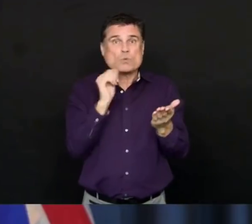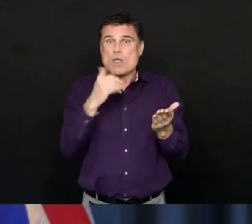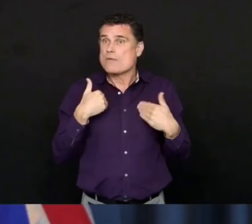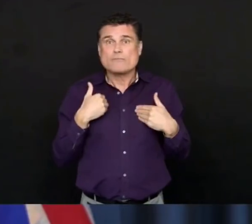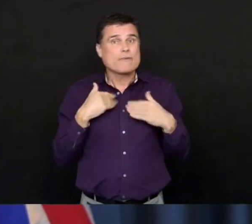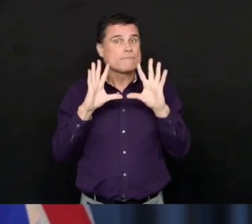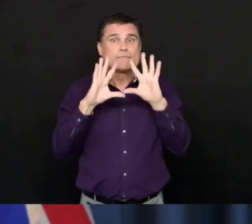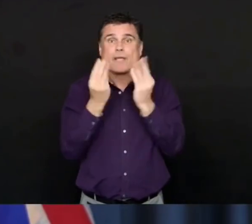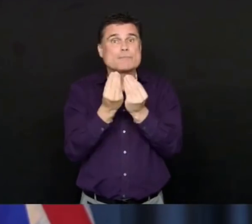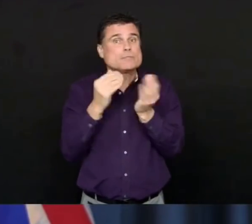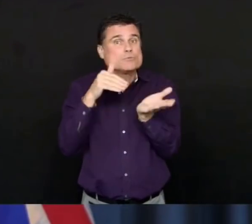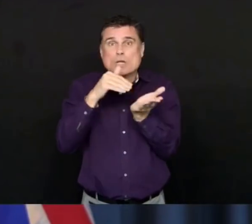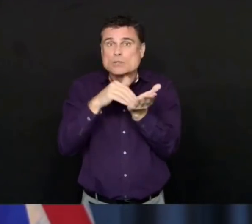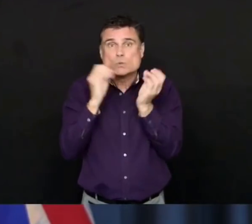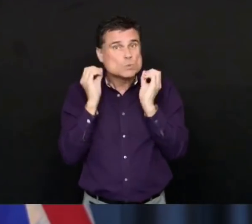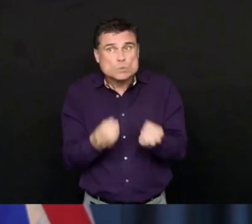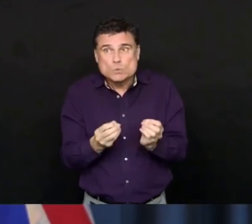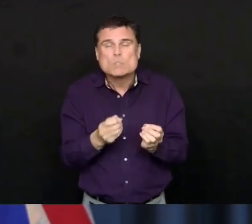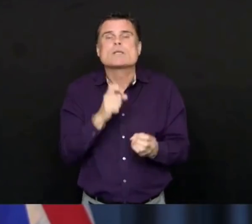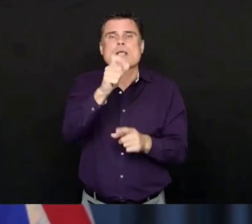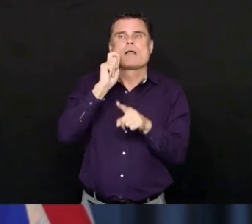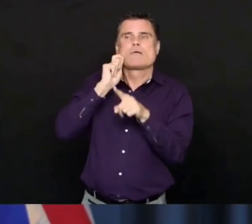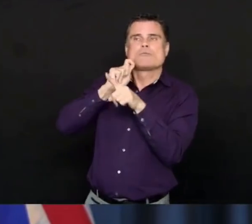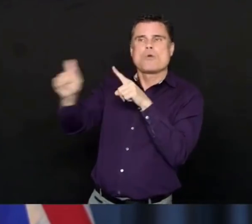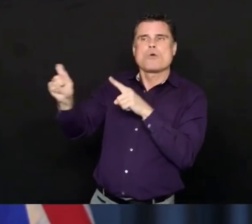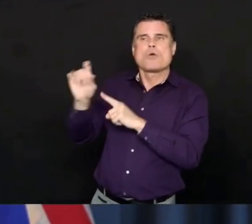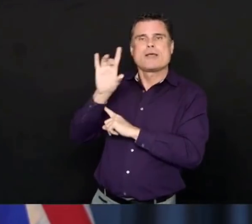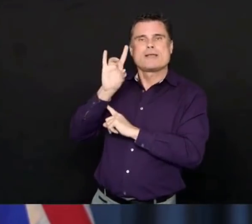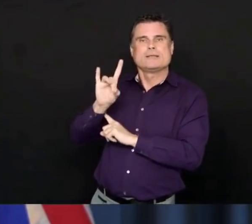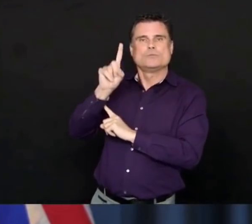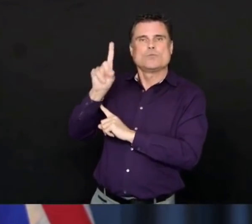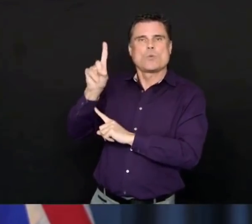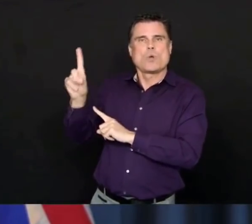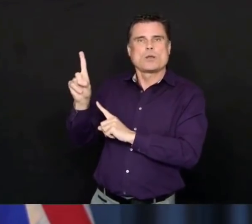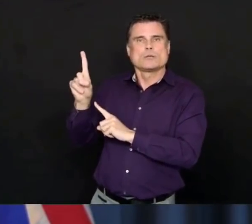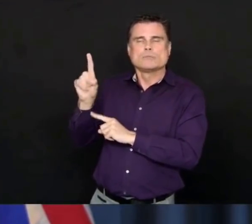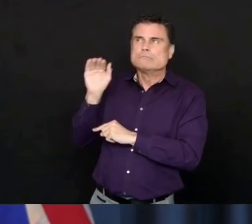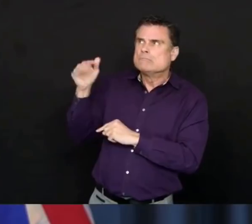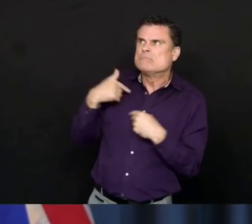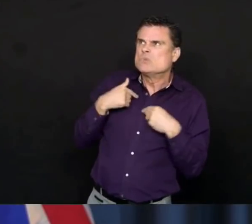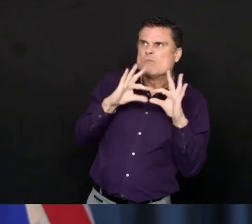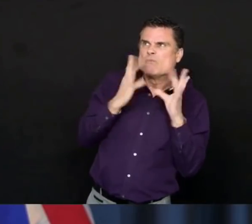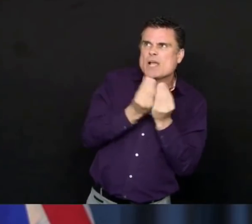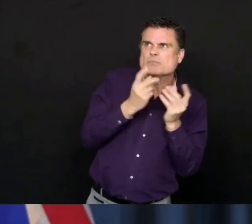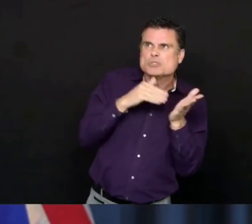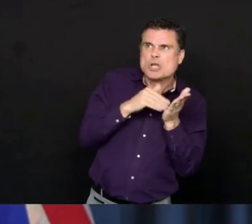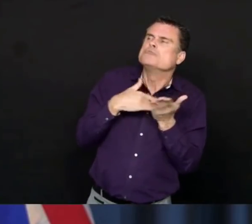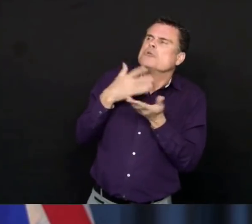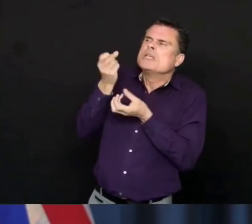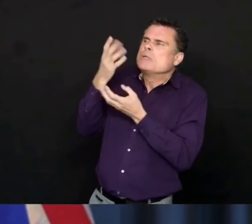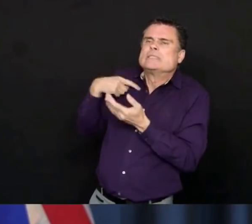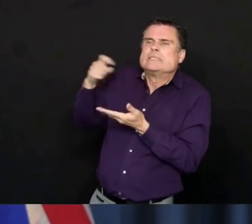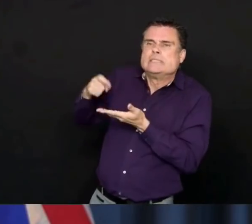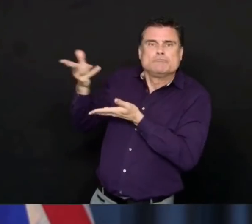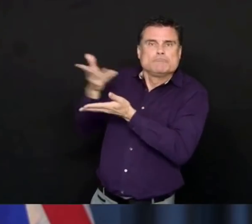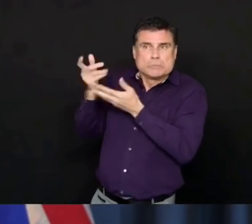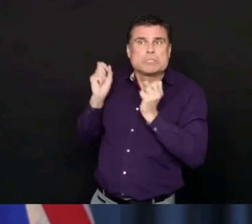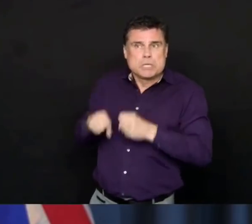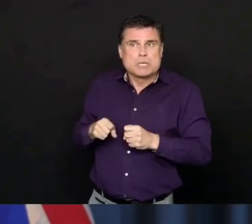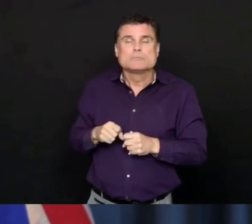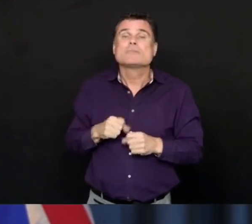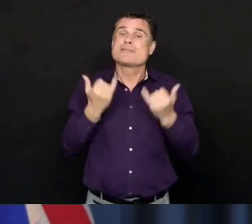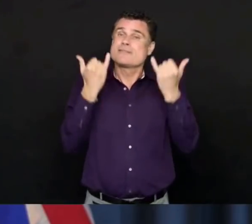our community physicians, our family physicians, and community organizations. I encourage you as well